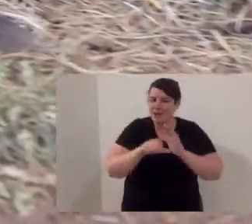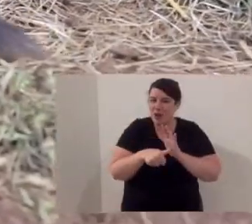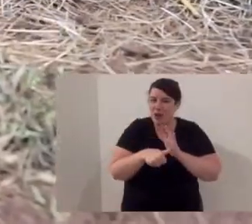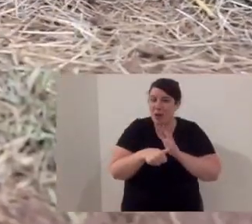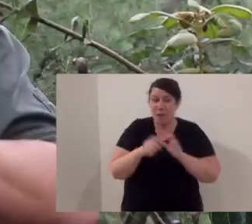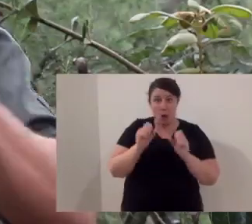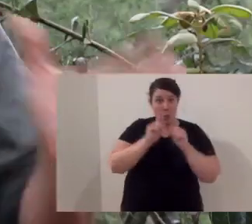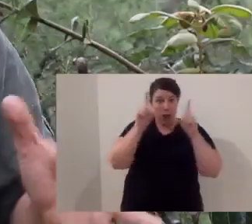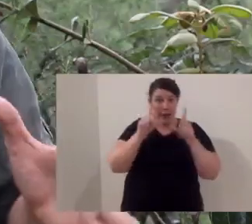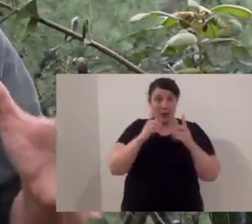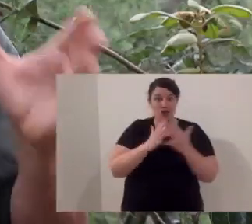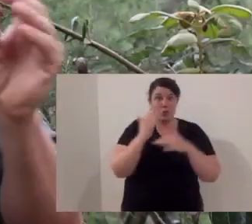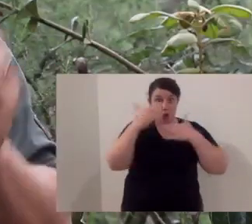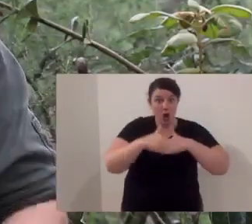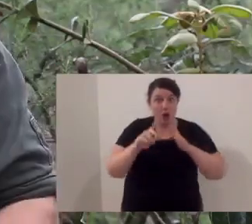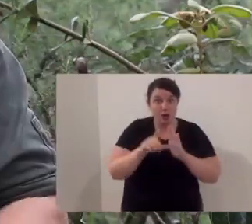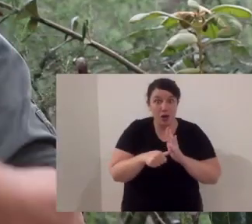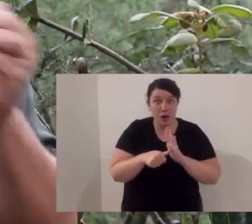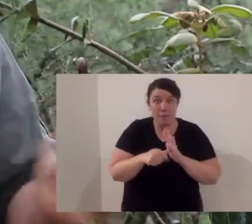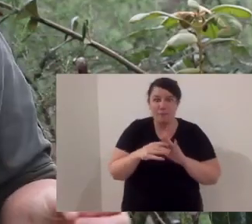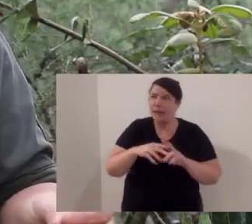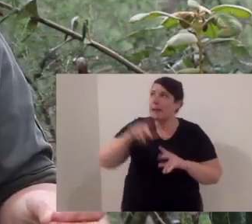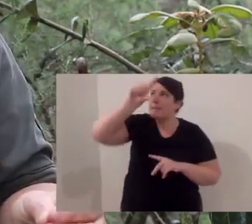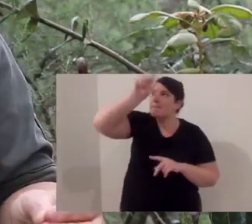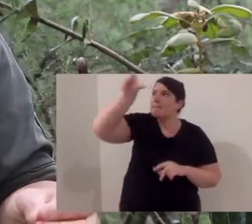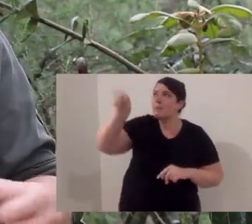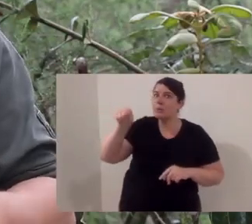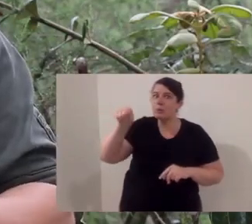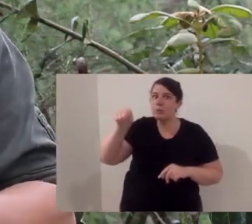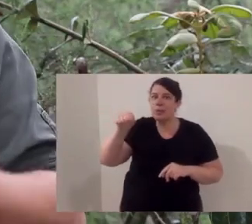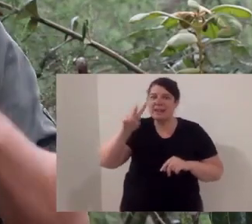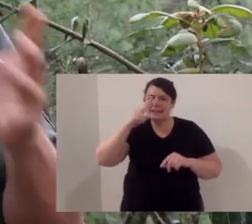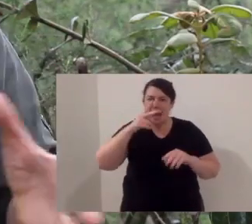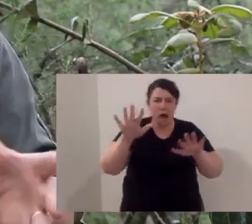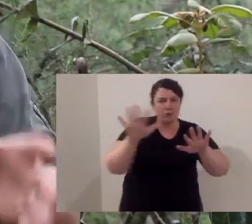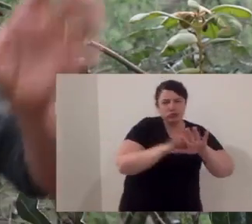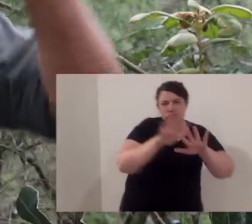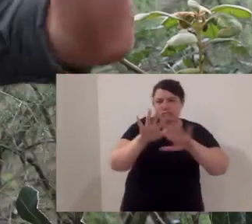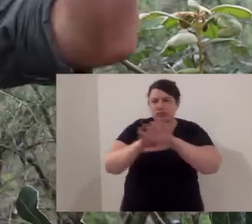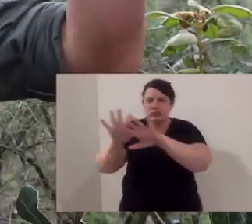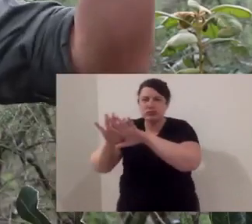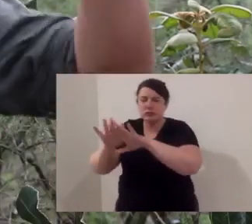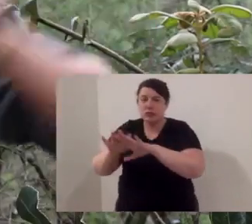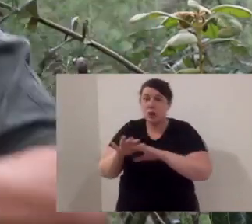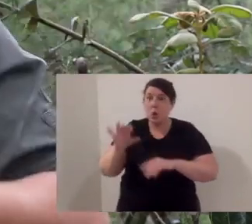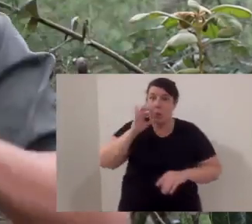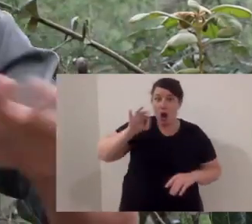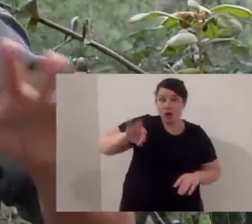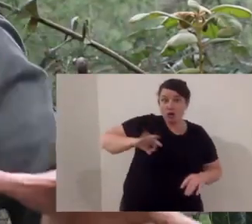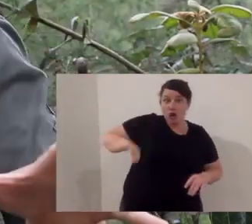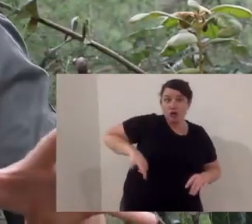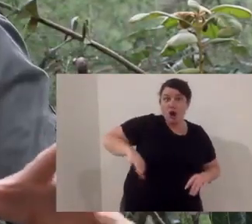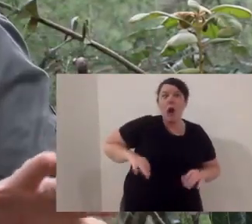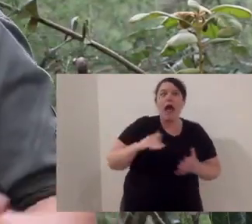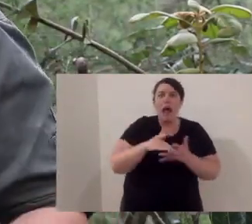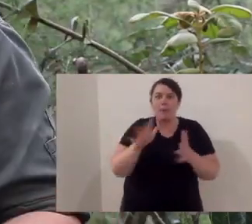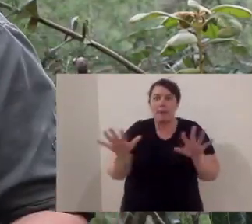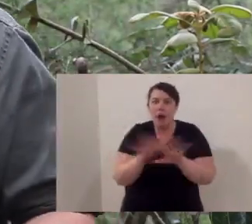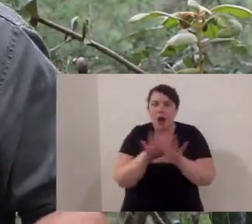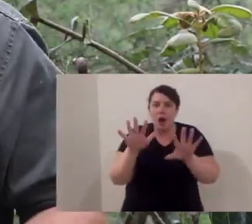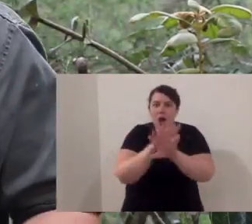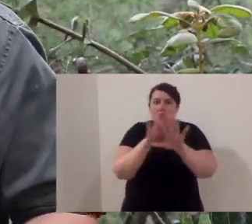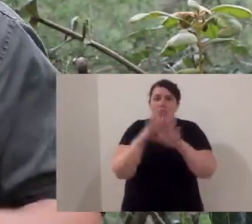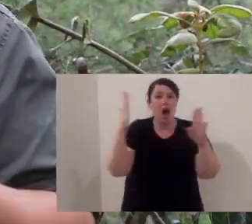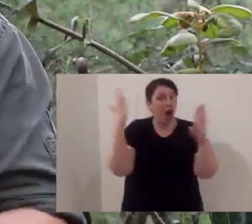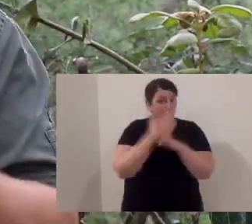quolls are nocturnal. They're awake through the night time. Now at that point you've got the moonlight and dark shadows. And